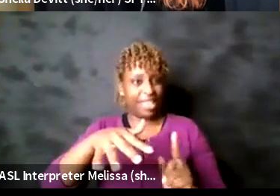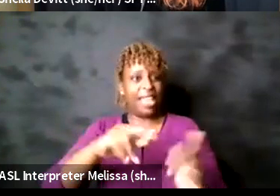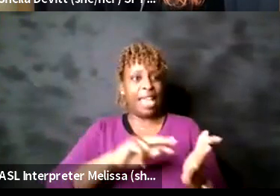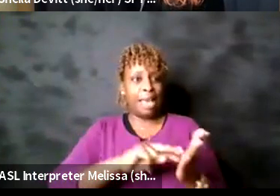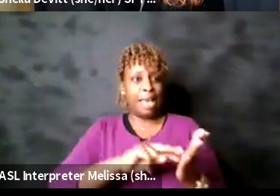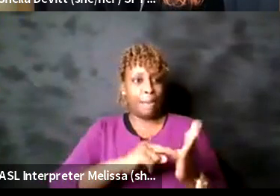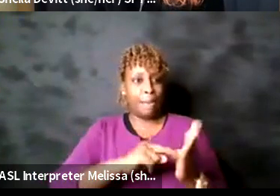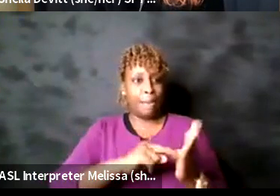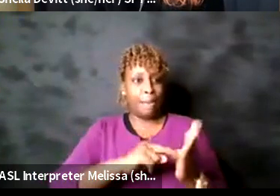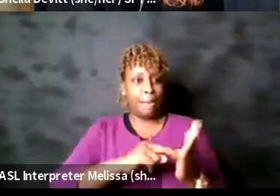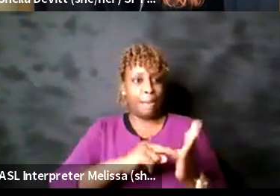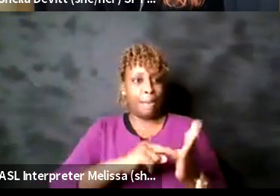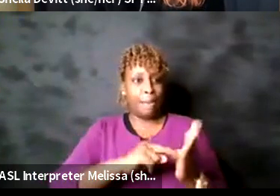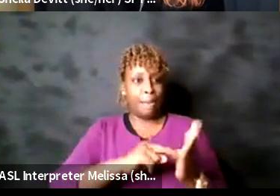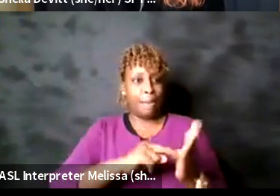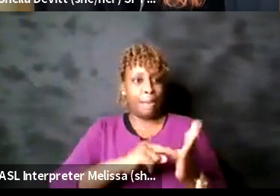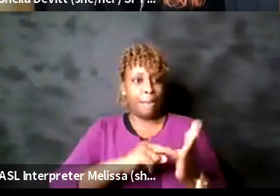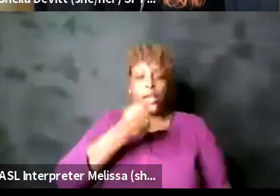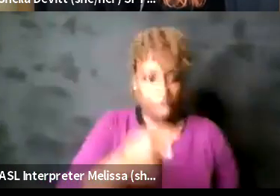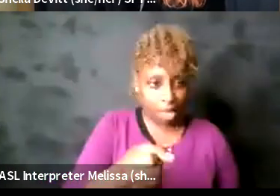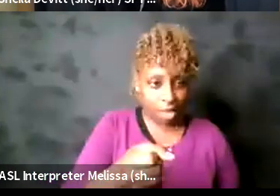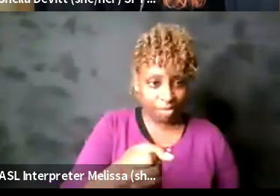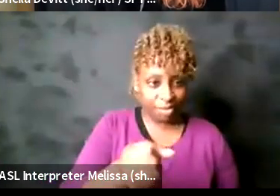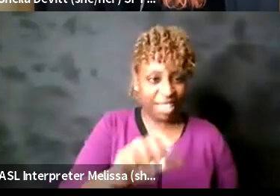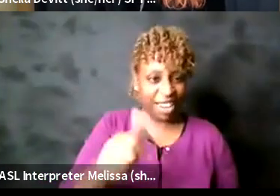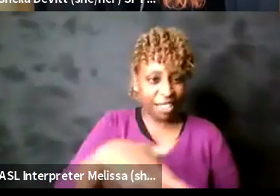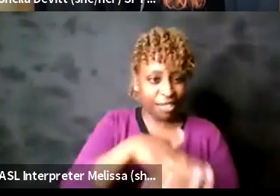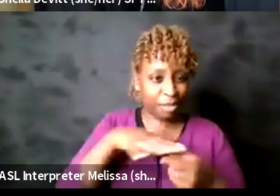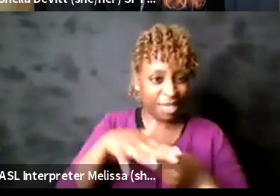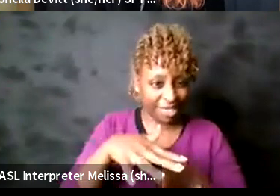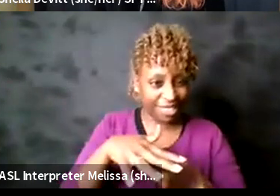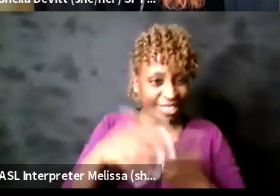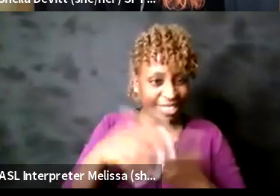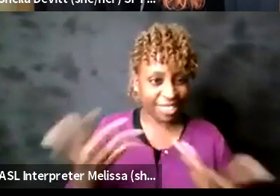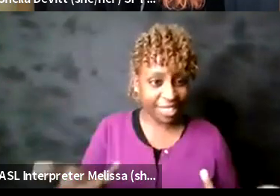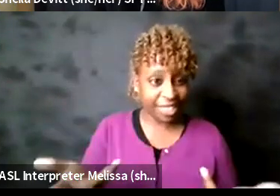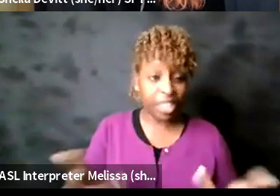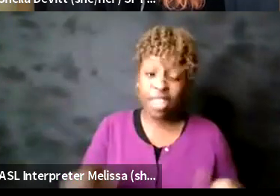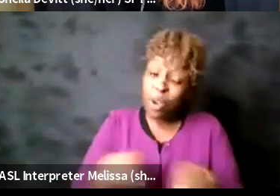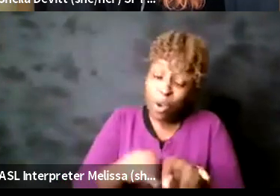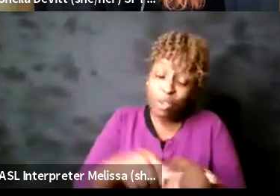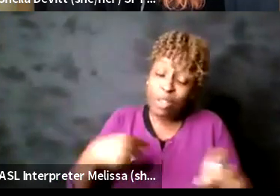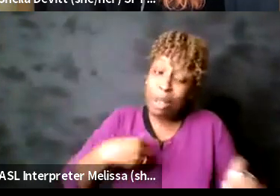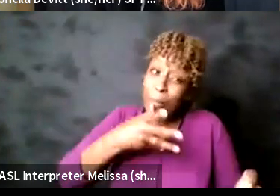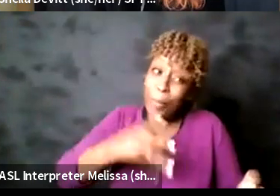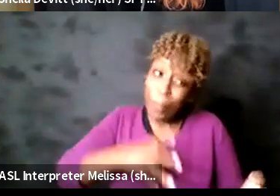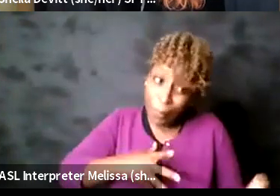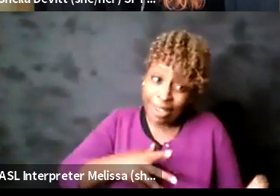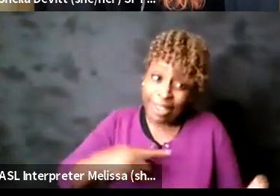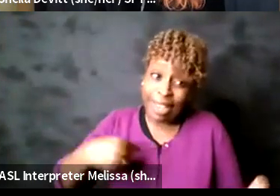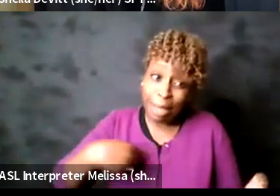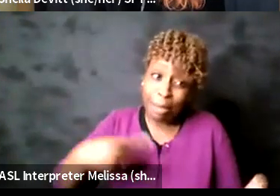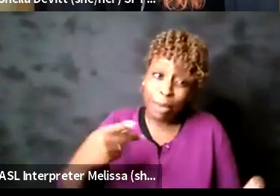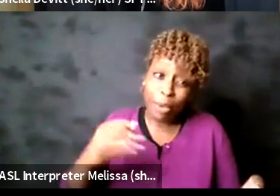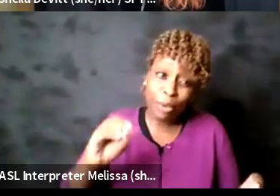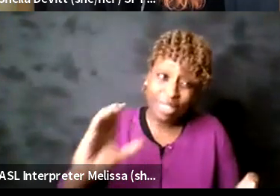home um and I think also as a woman and a person of color when I was approached I would be expected to